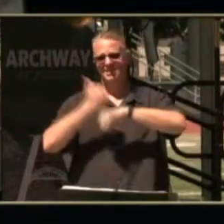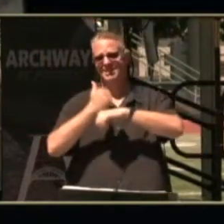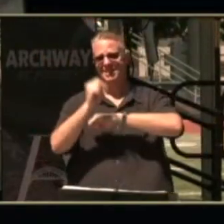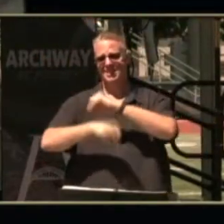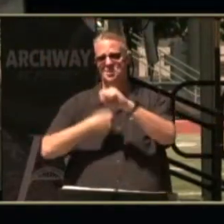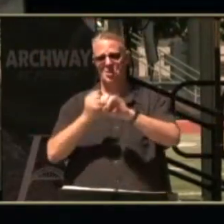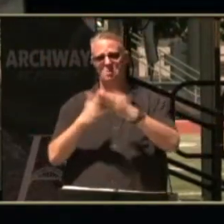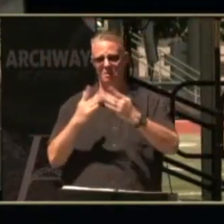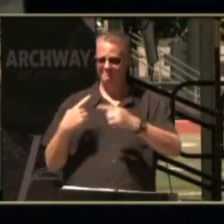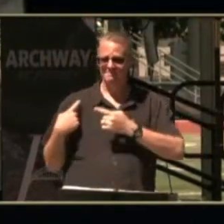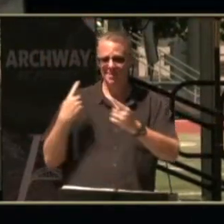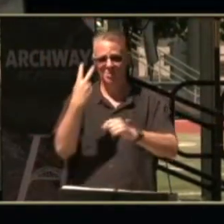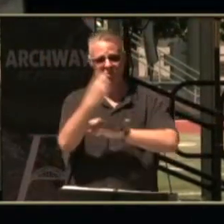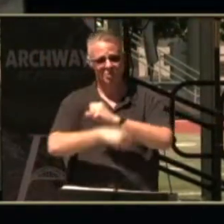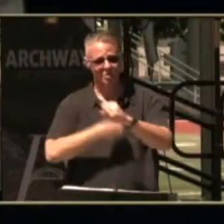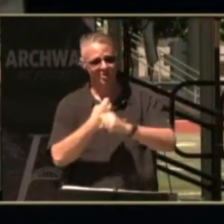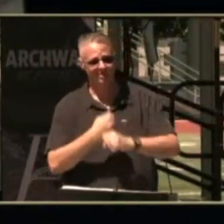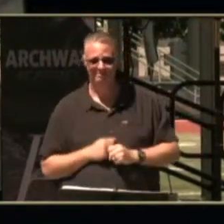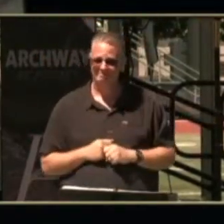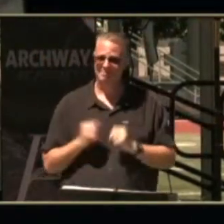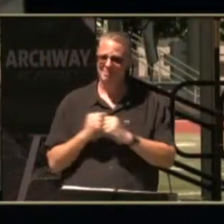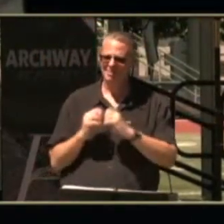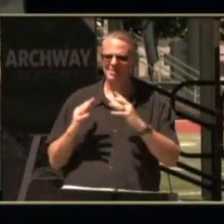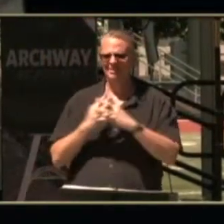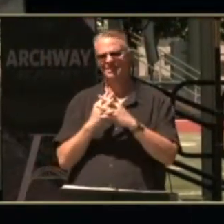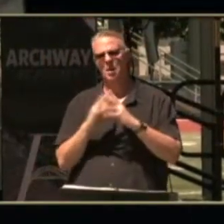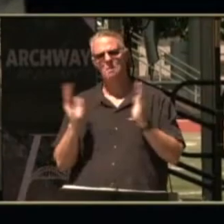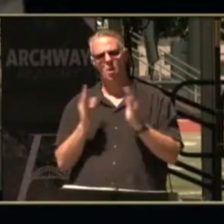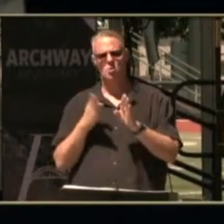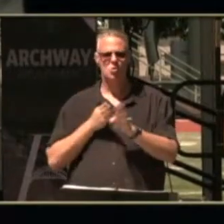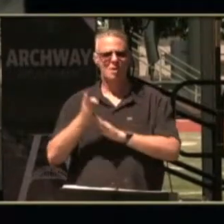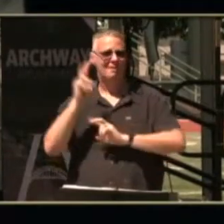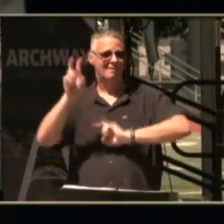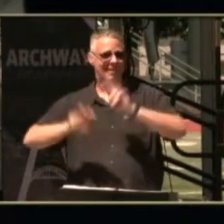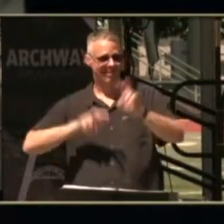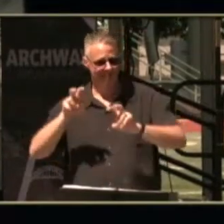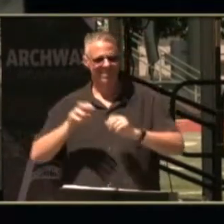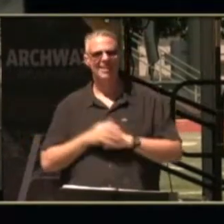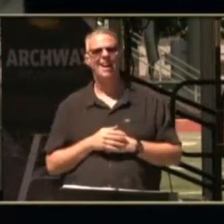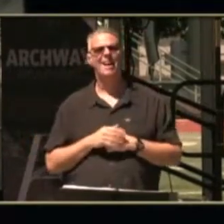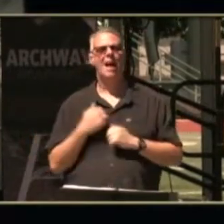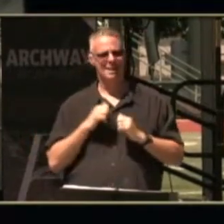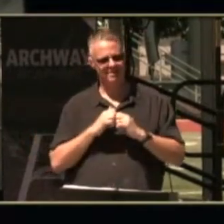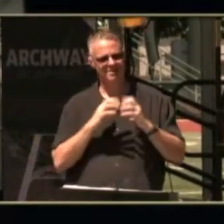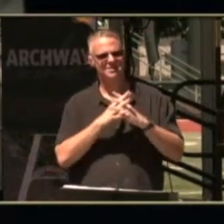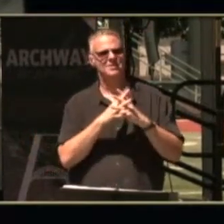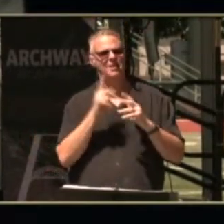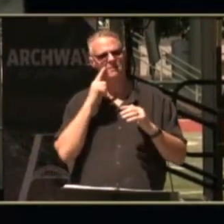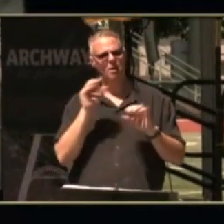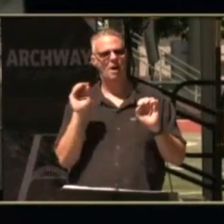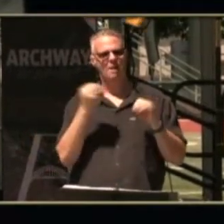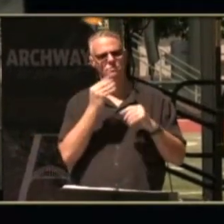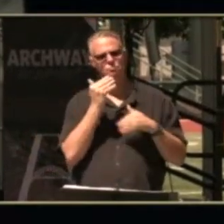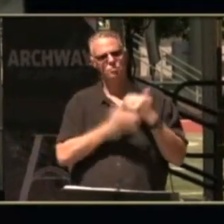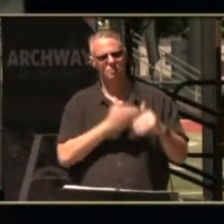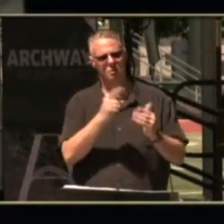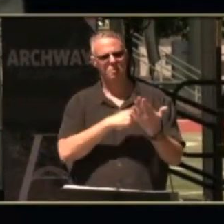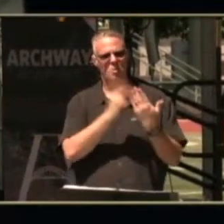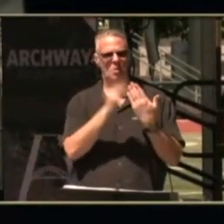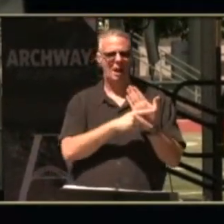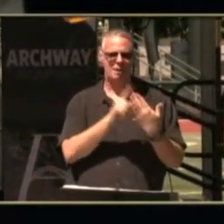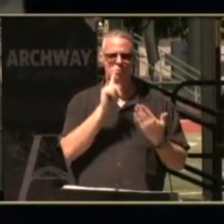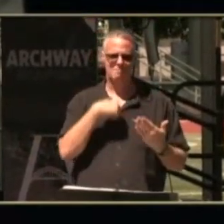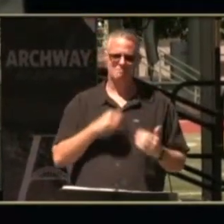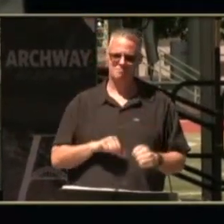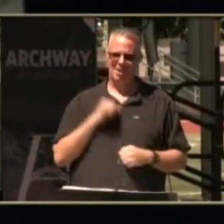two years started our first ever mini career fair and i started an office procedures program that i'm really proud of